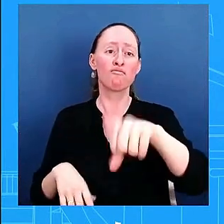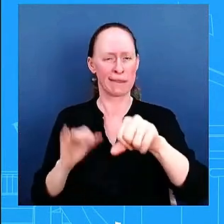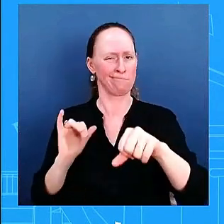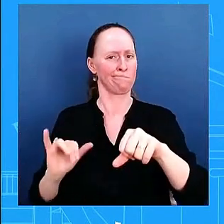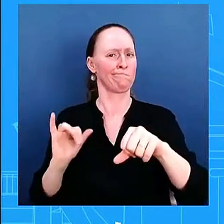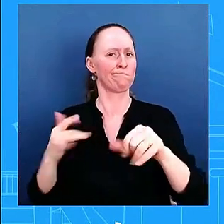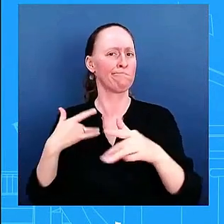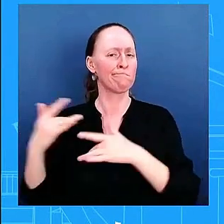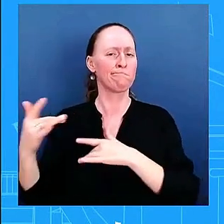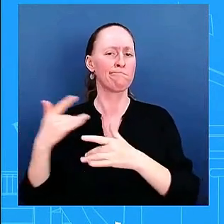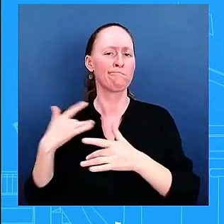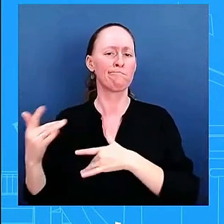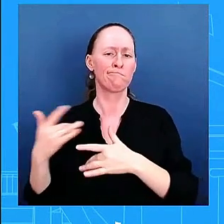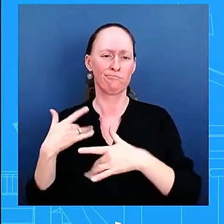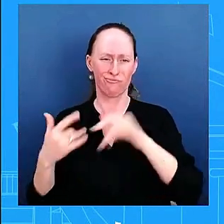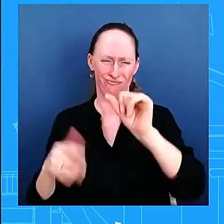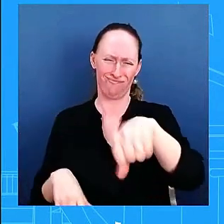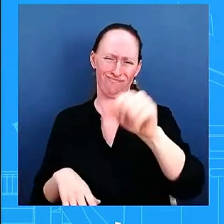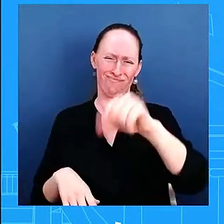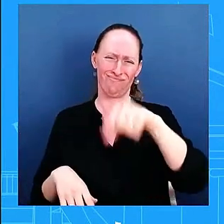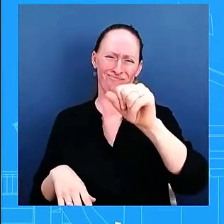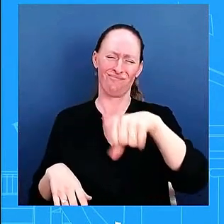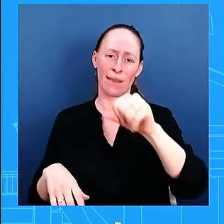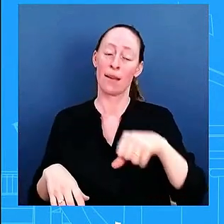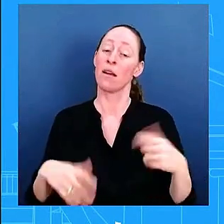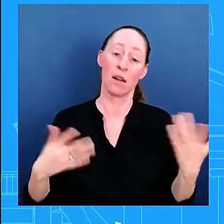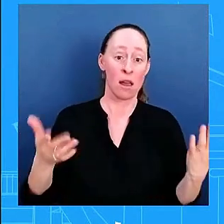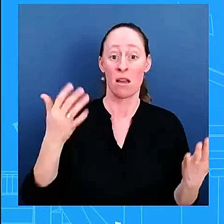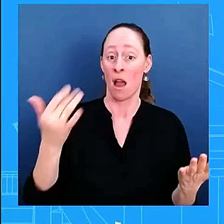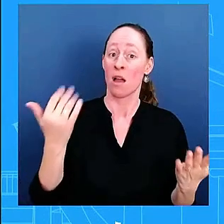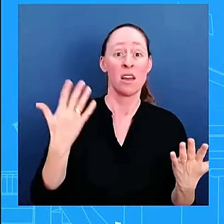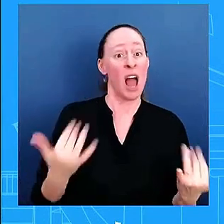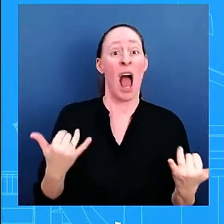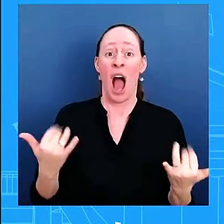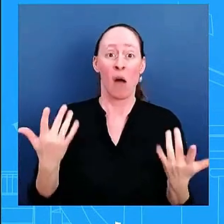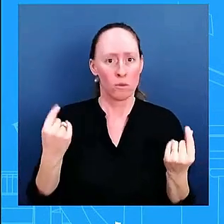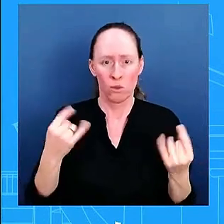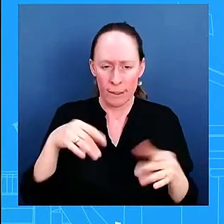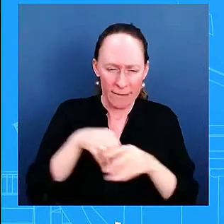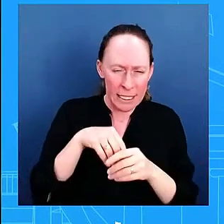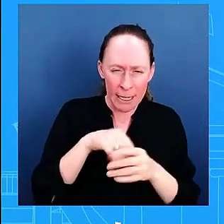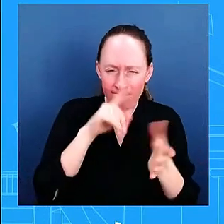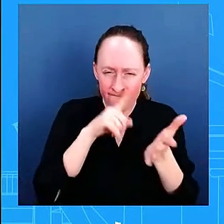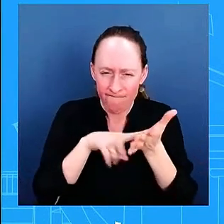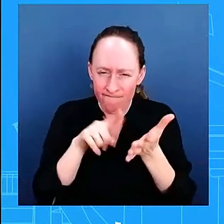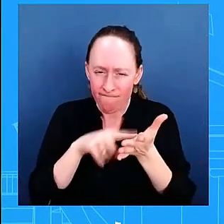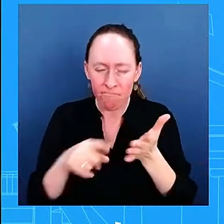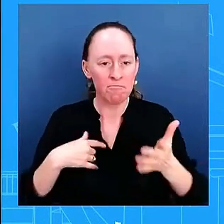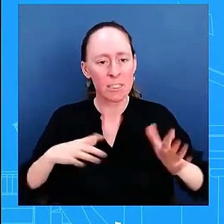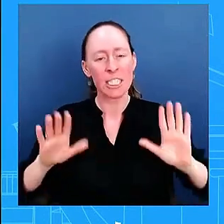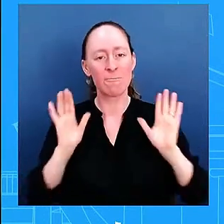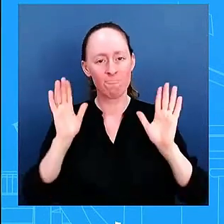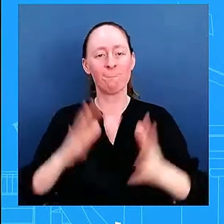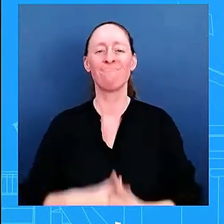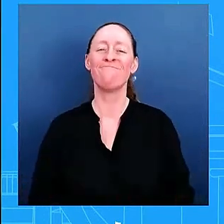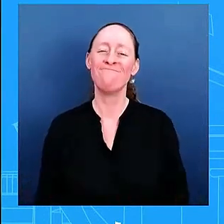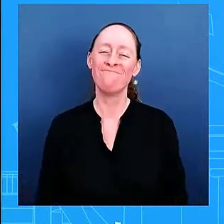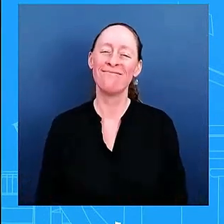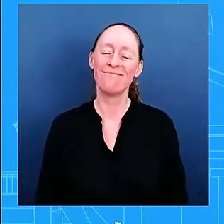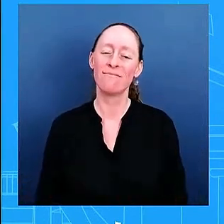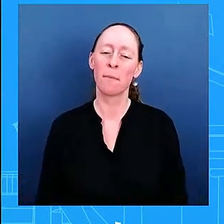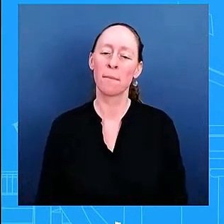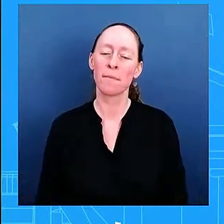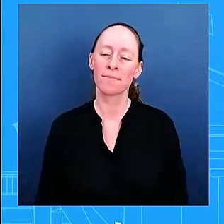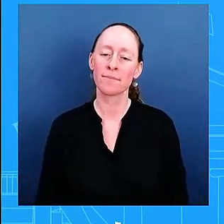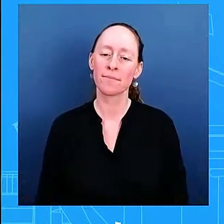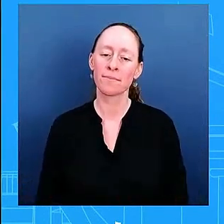and it's being looked into and so i'm not going to go beyond that since the discord leak has the administration what has